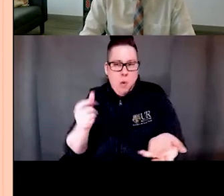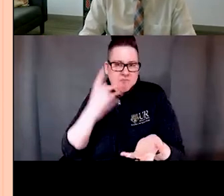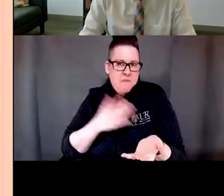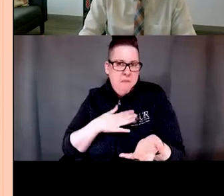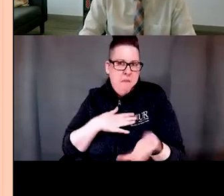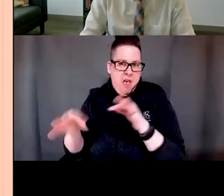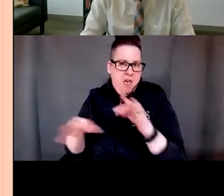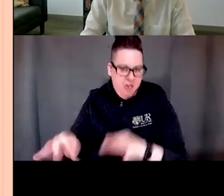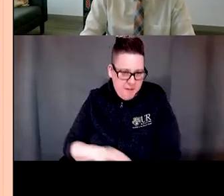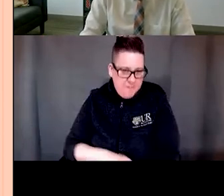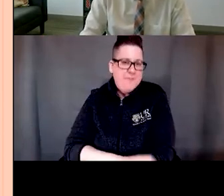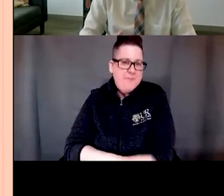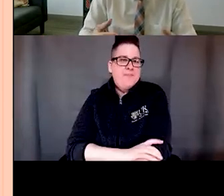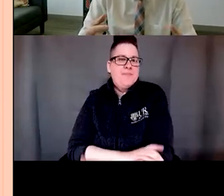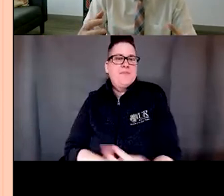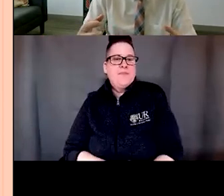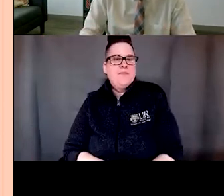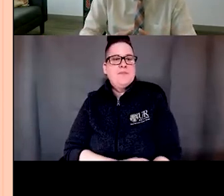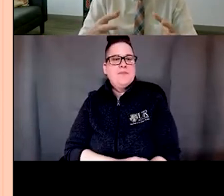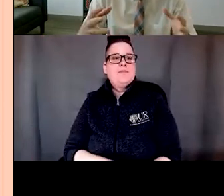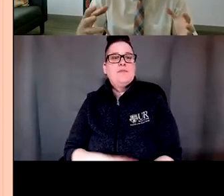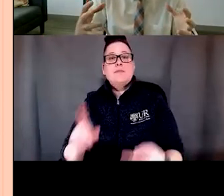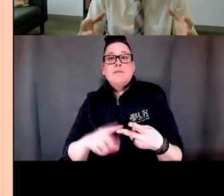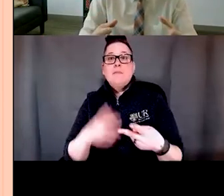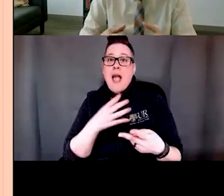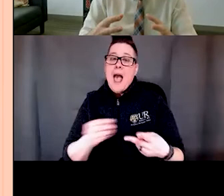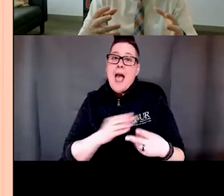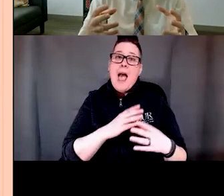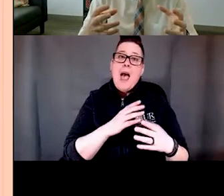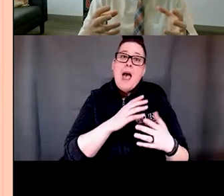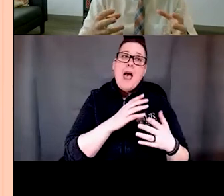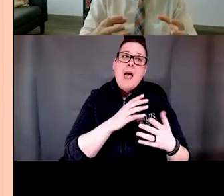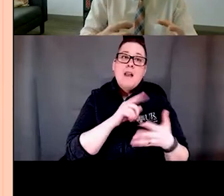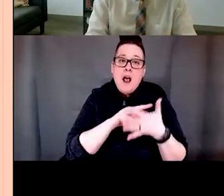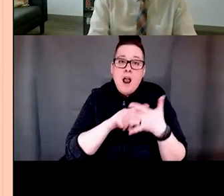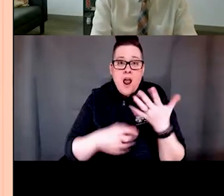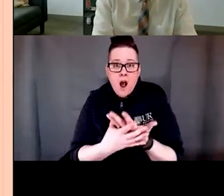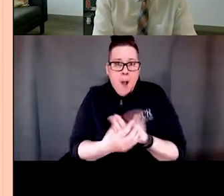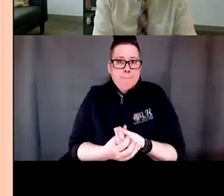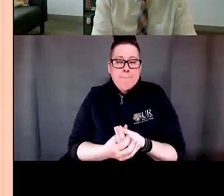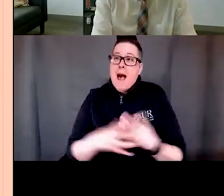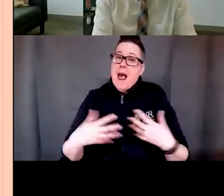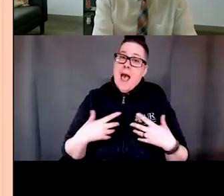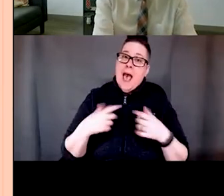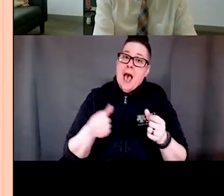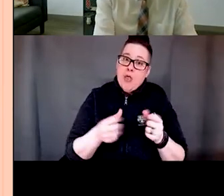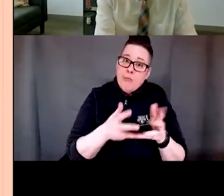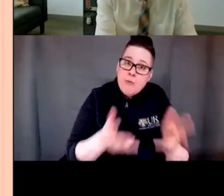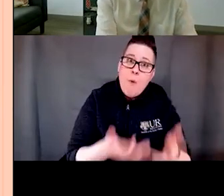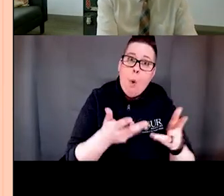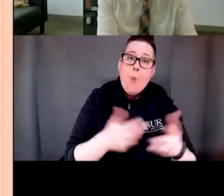we can also combine prevention efforts we can combine health promotion like I said before